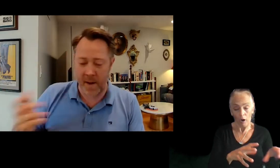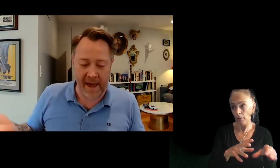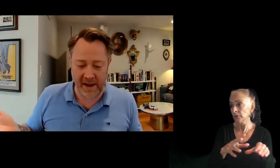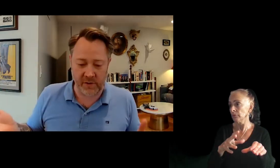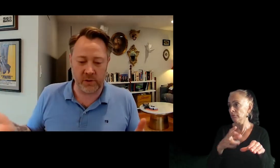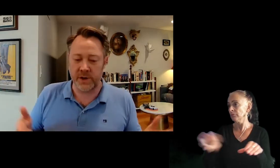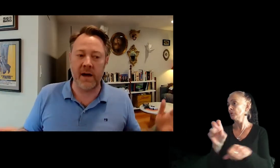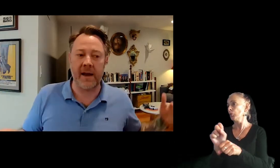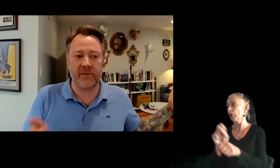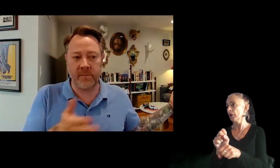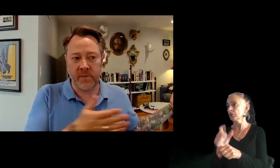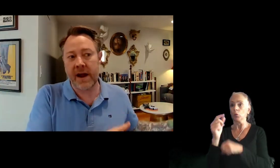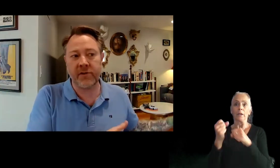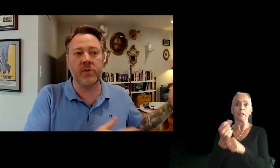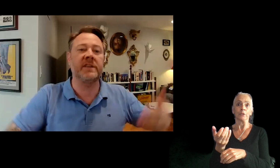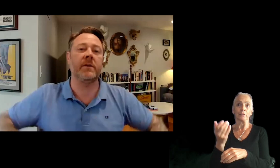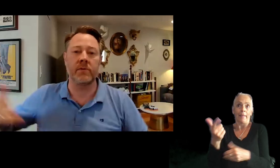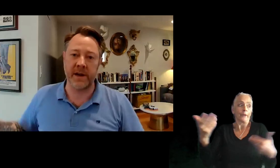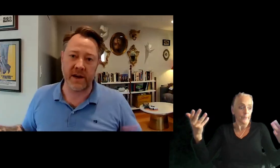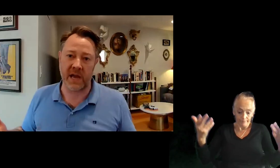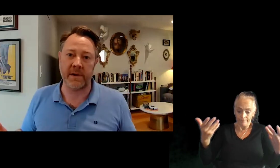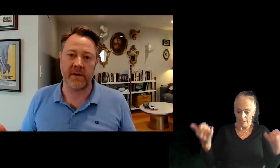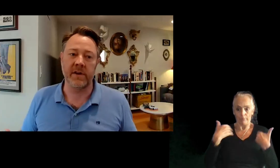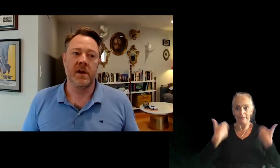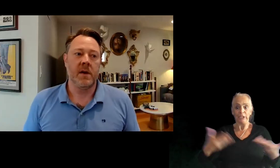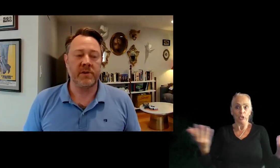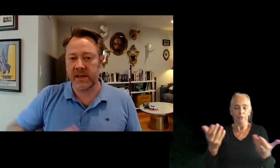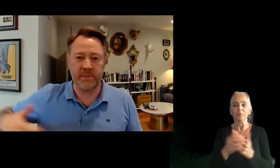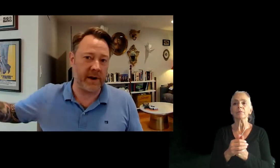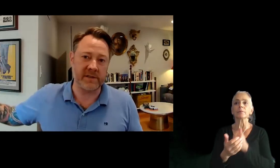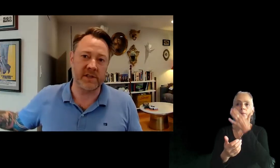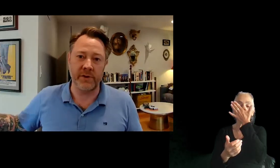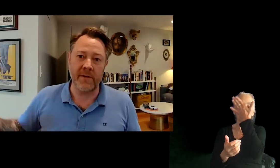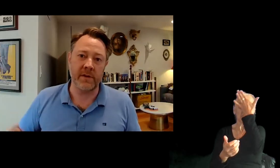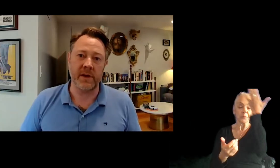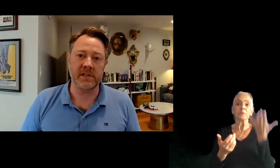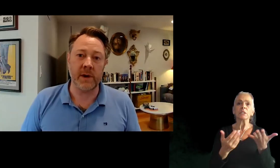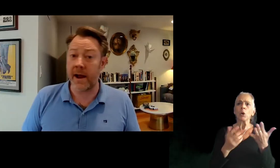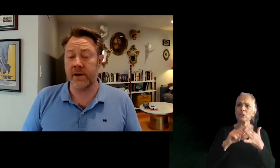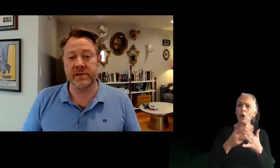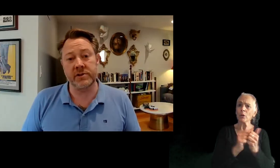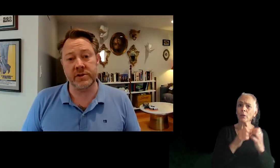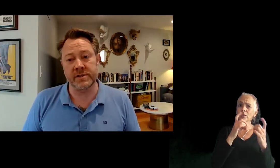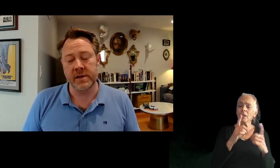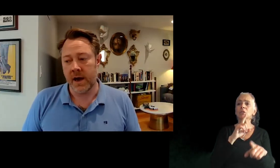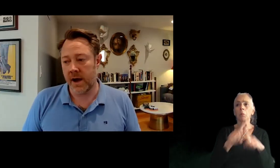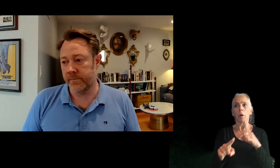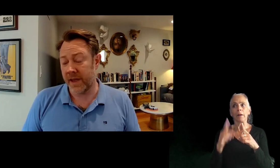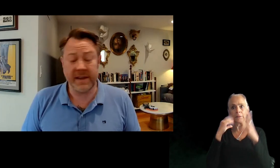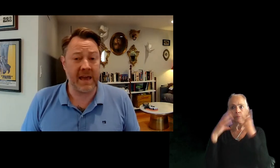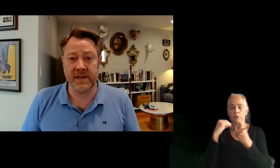I'm where I'm at. And so I learned a lot from grad school and continue to read and educate myself, but then experience is really everything. So when I hire researchers,